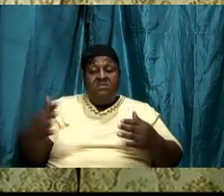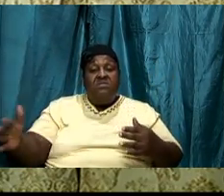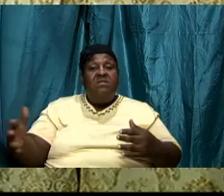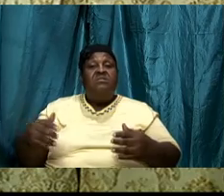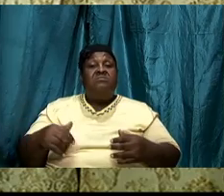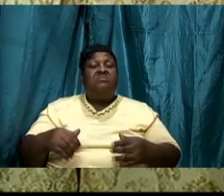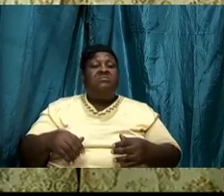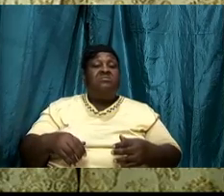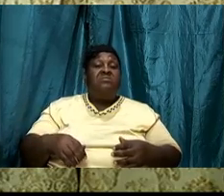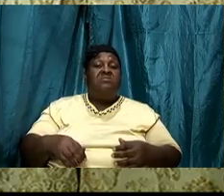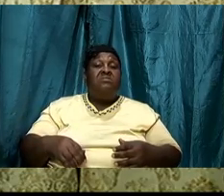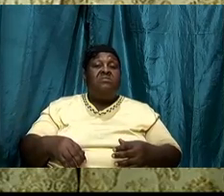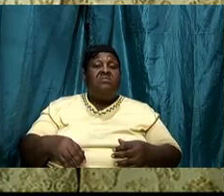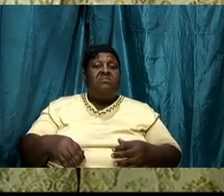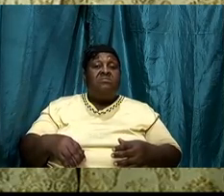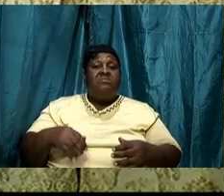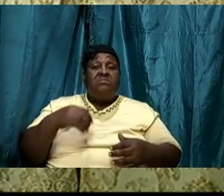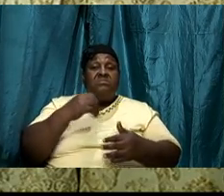certain organizations